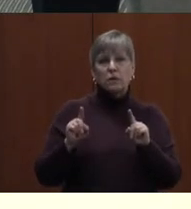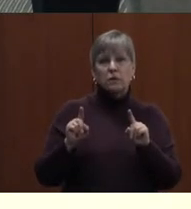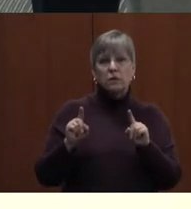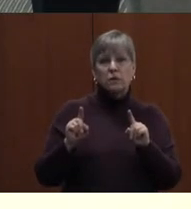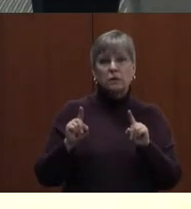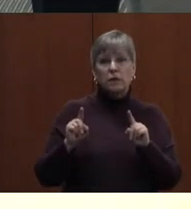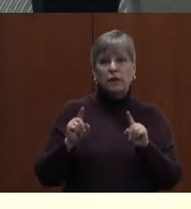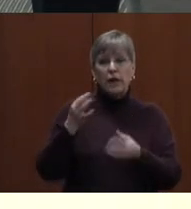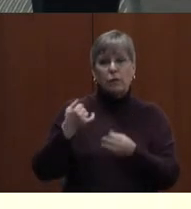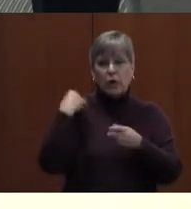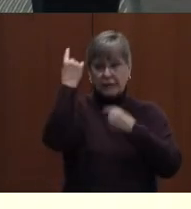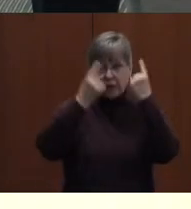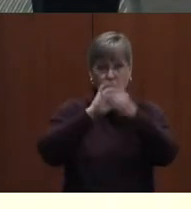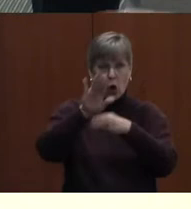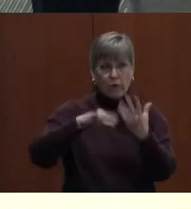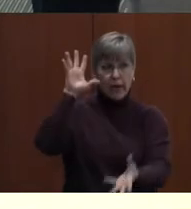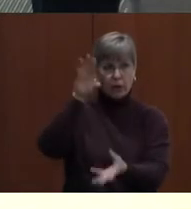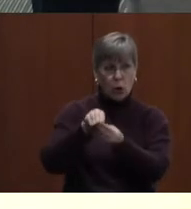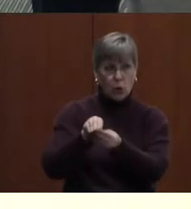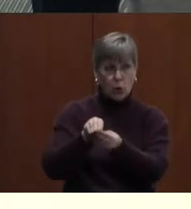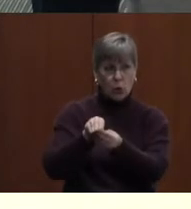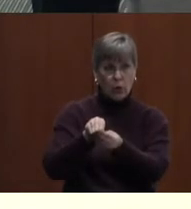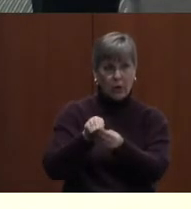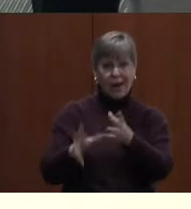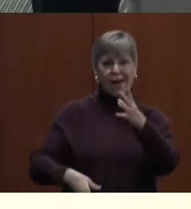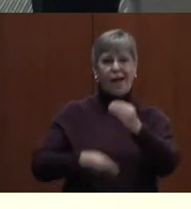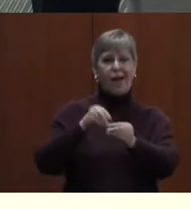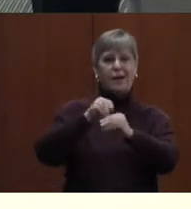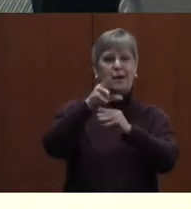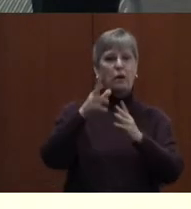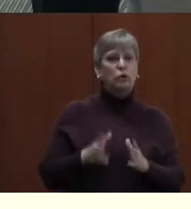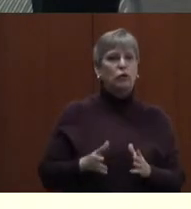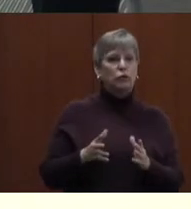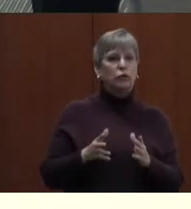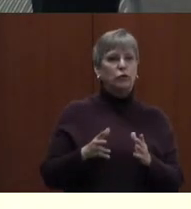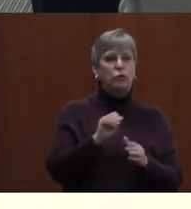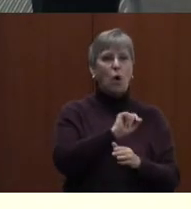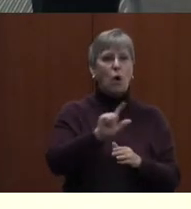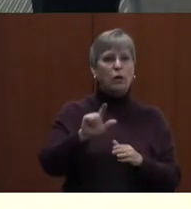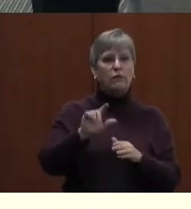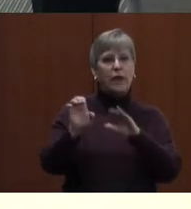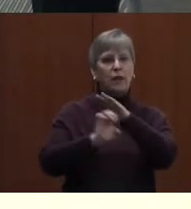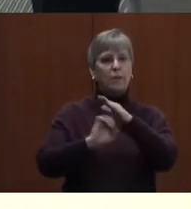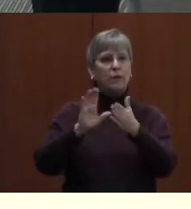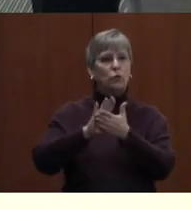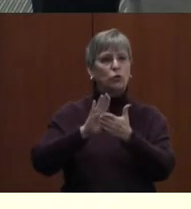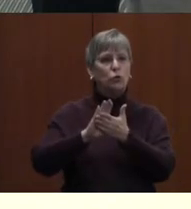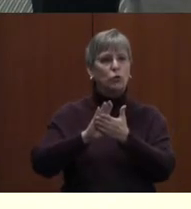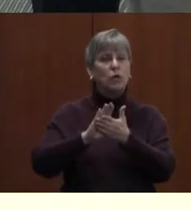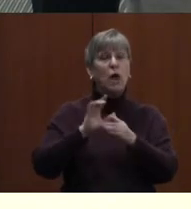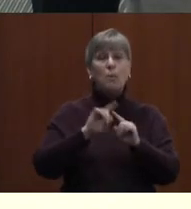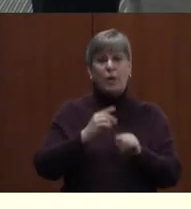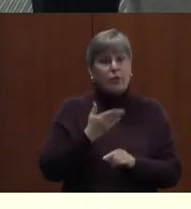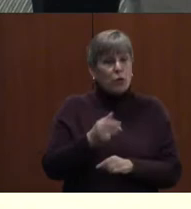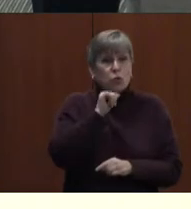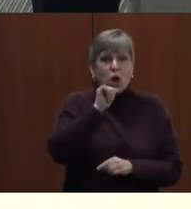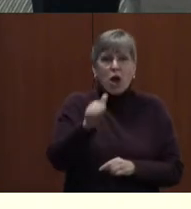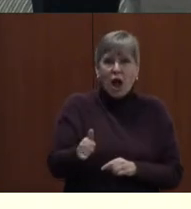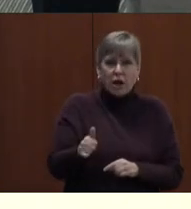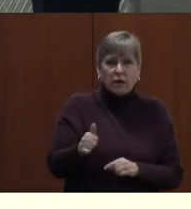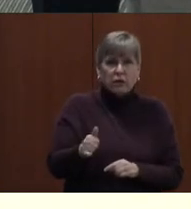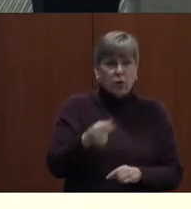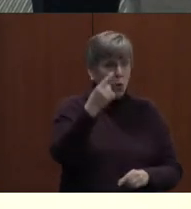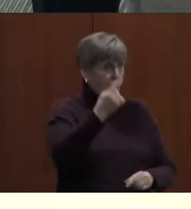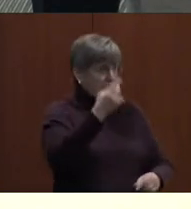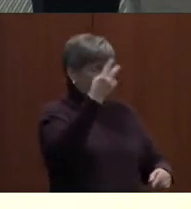if we're looking at all of that total with adding counselors to all the elementary schools. at this point I think the one and a